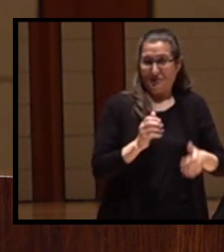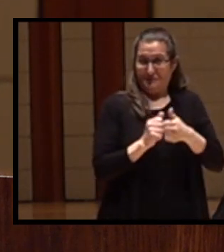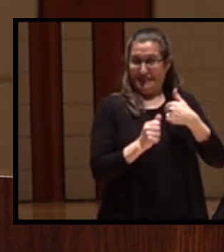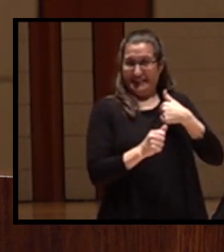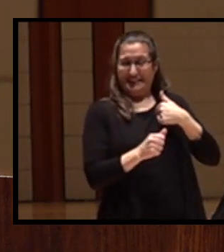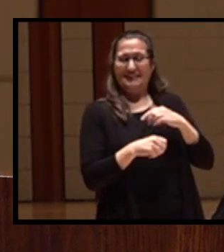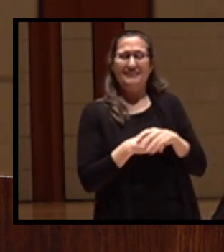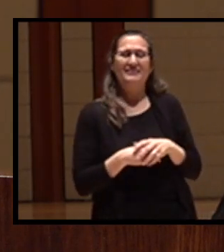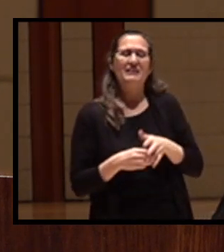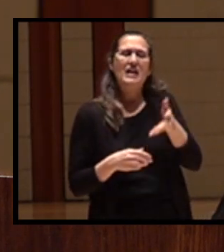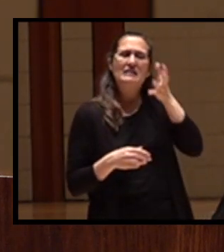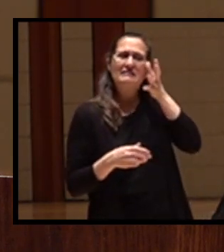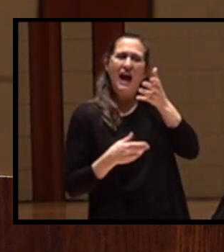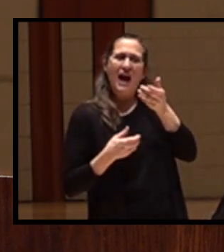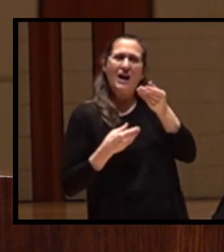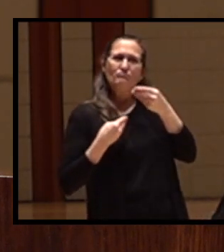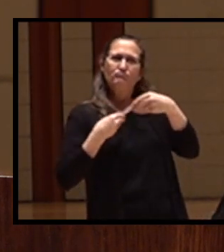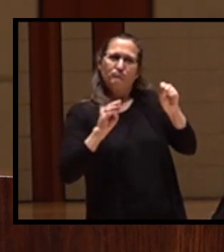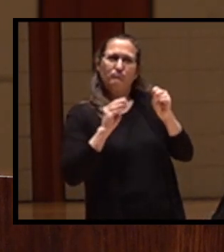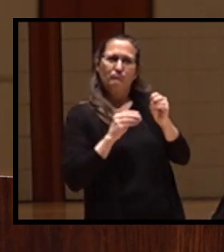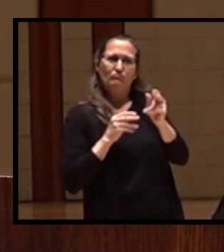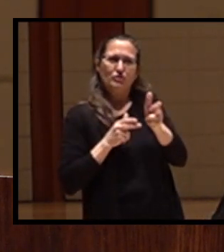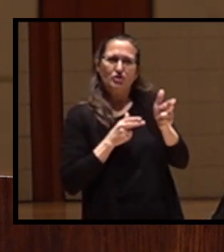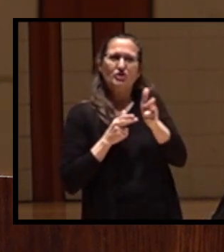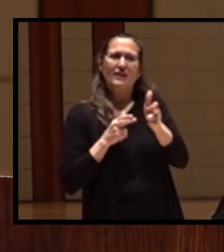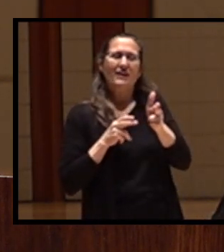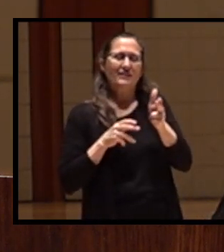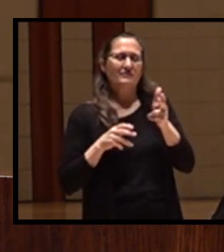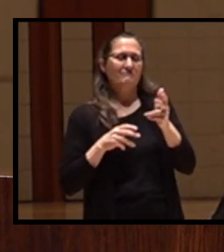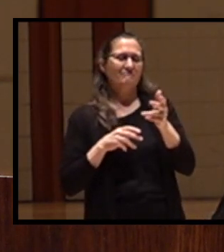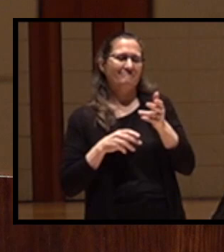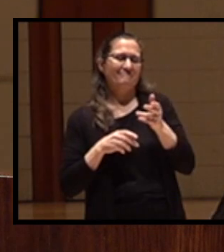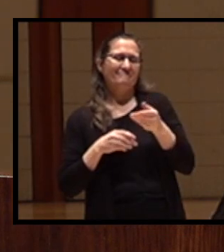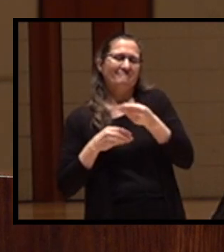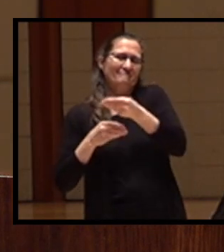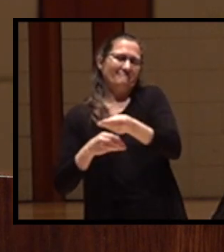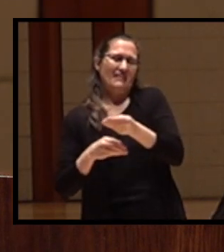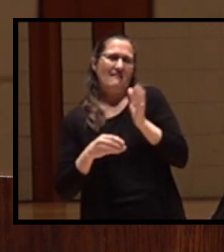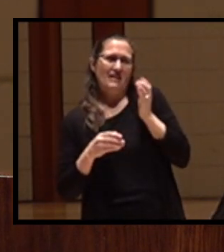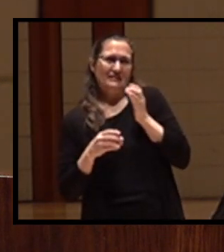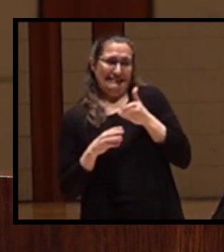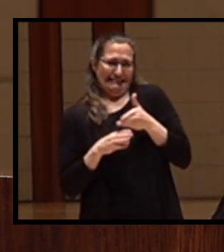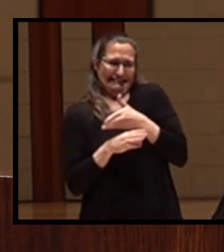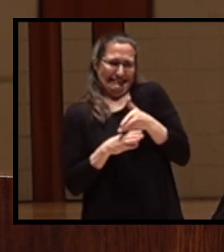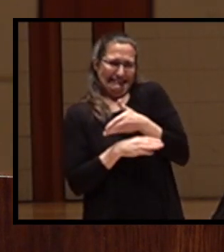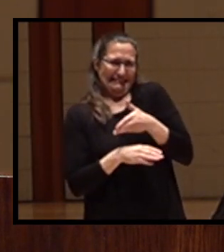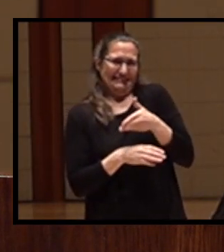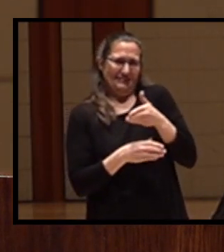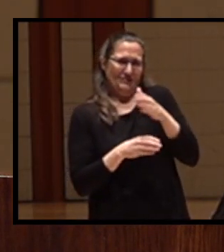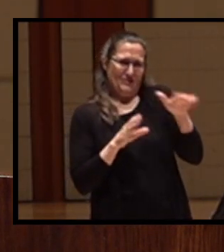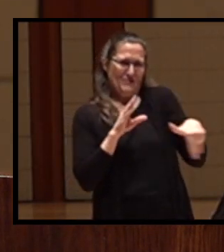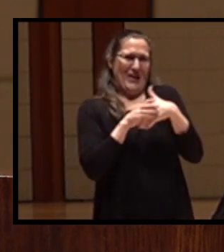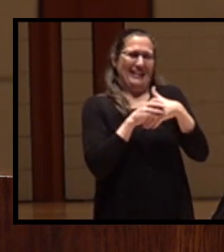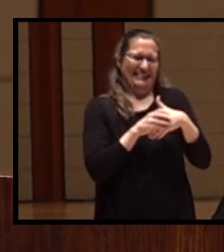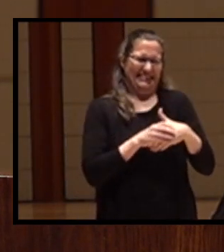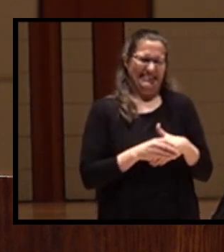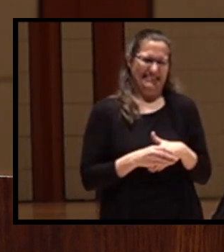gun that he used during the fish wars to his cousin in the church parking lot just before the wedding ceremony.